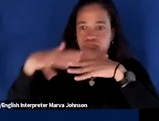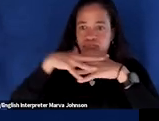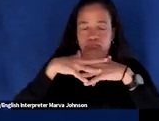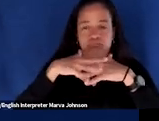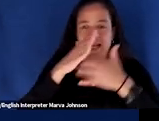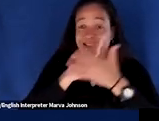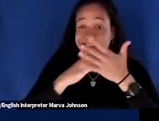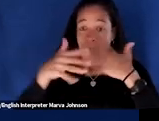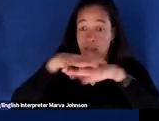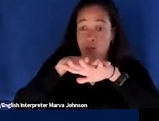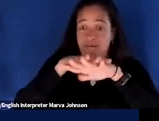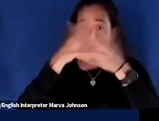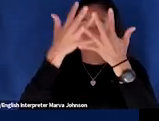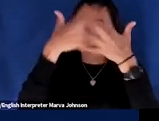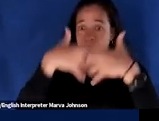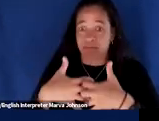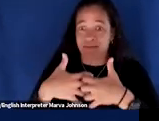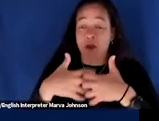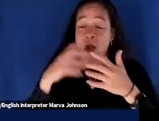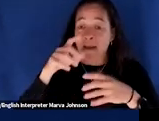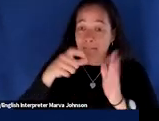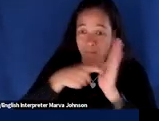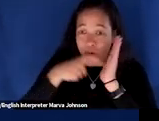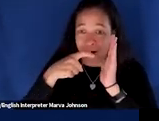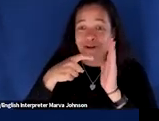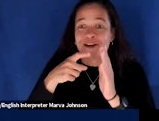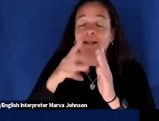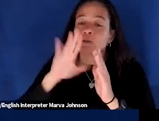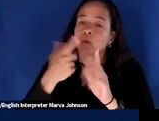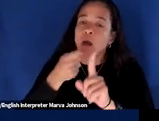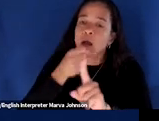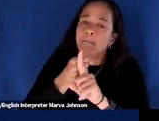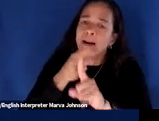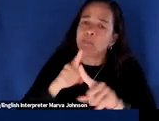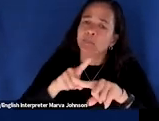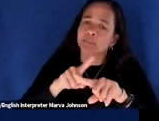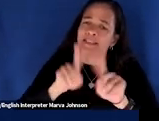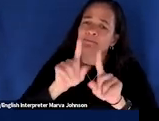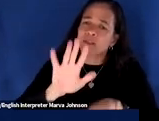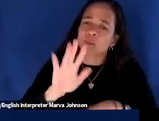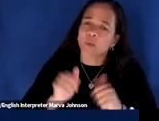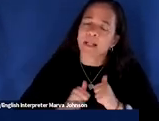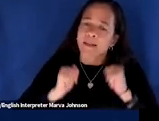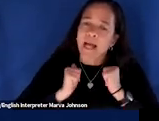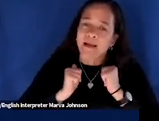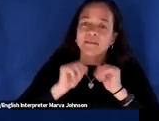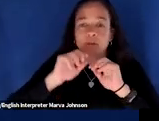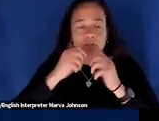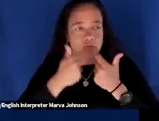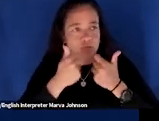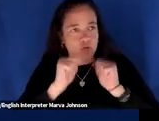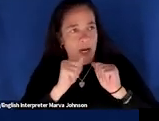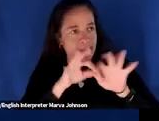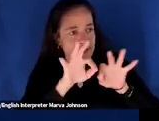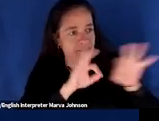us quite differently in our lives and sometimes trying to convey that climate change is one problem